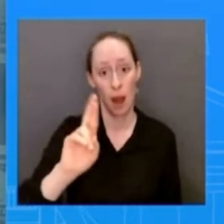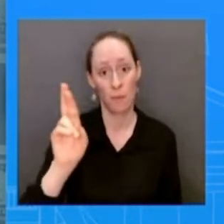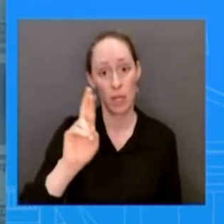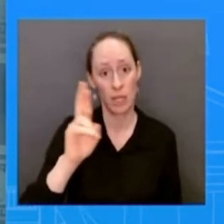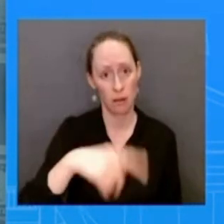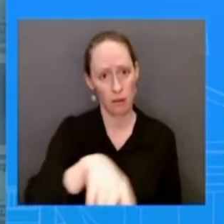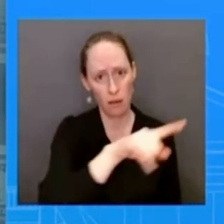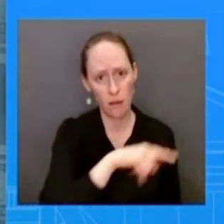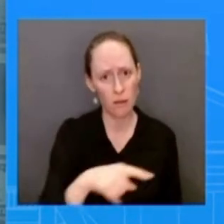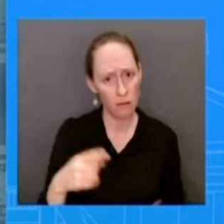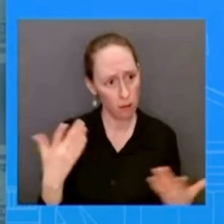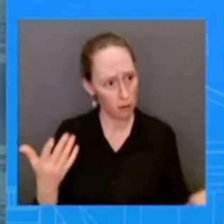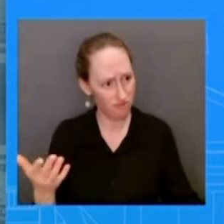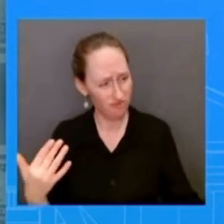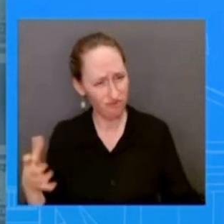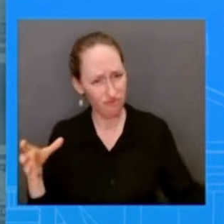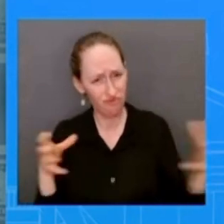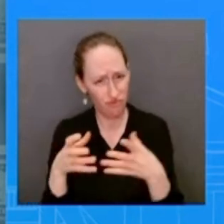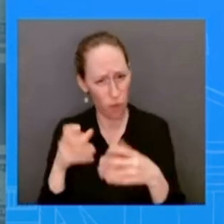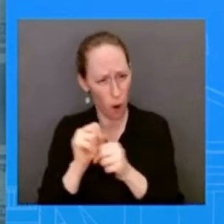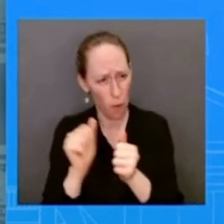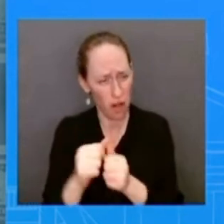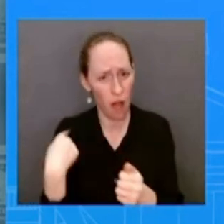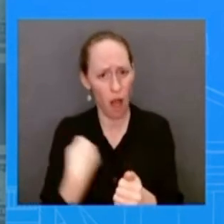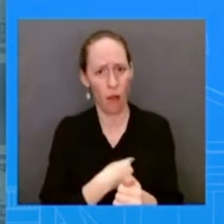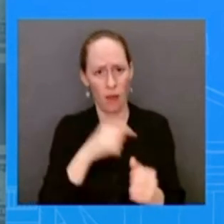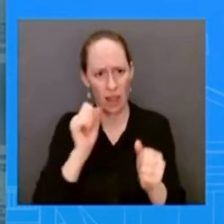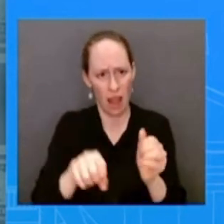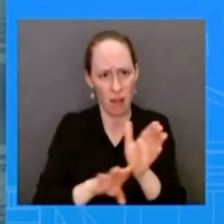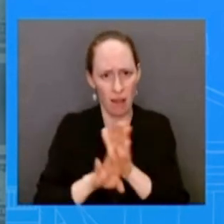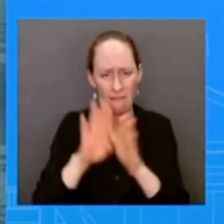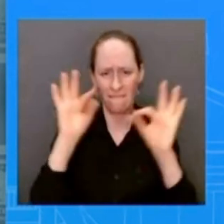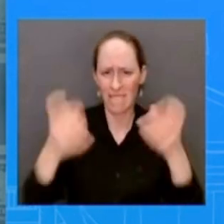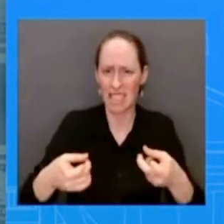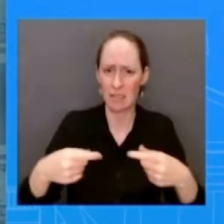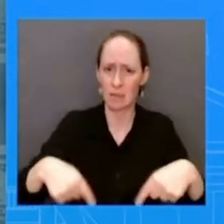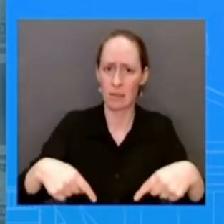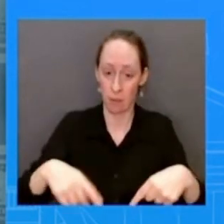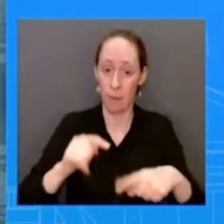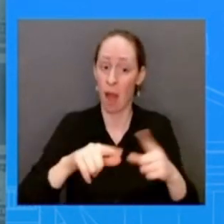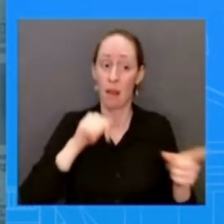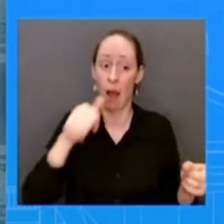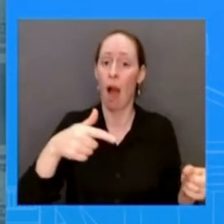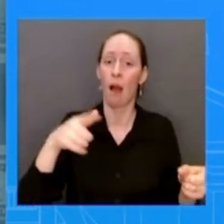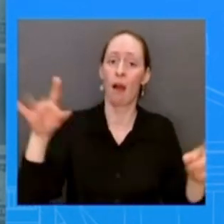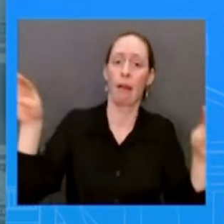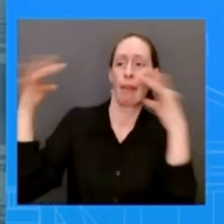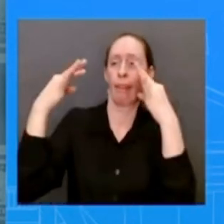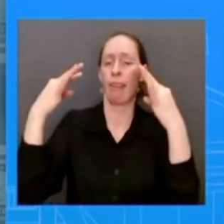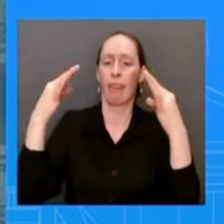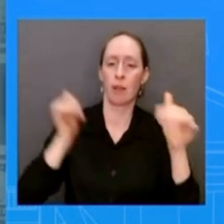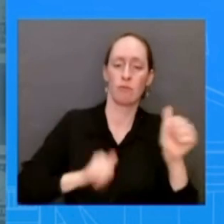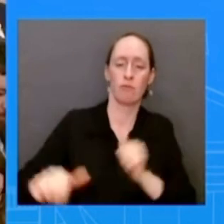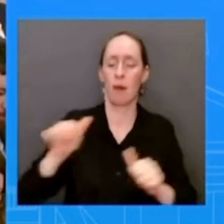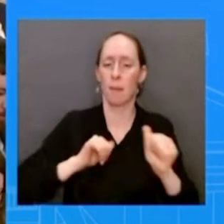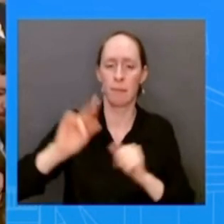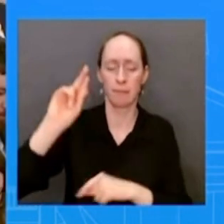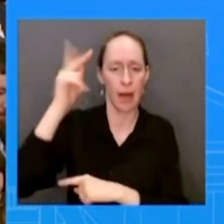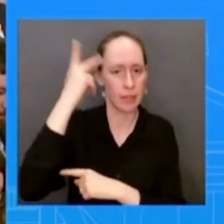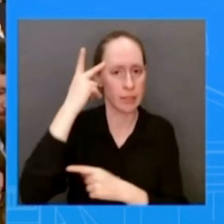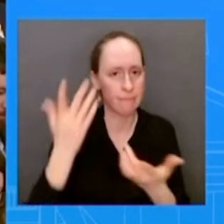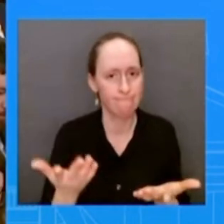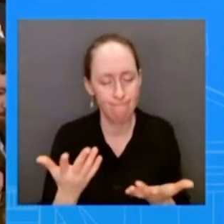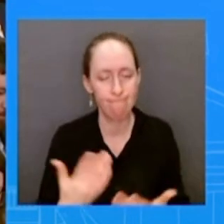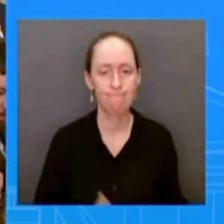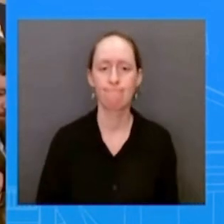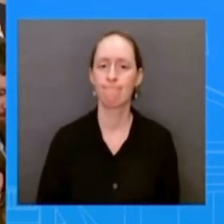we can get it fixed instead of the political stunts that they're doing okay go ahead nadi thank you karen two questions on foreign policy in addition to posing school guards